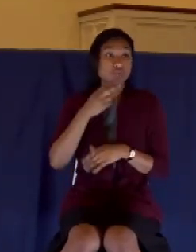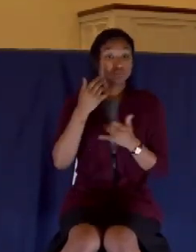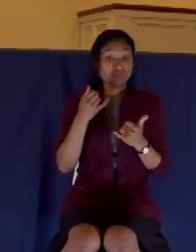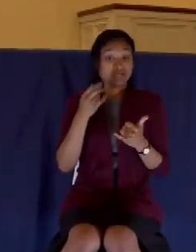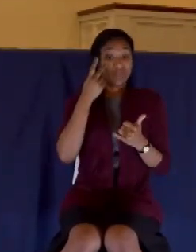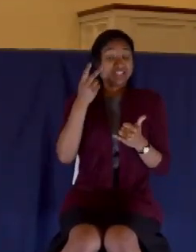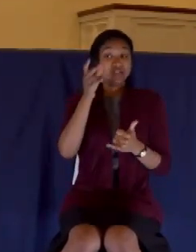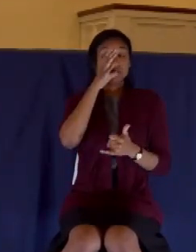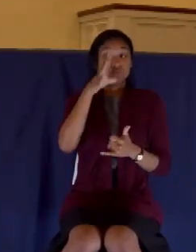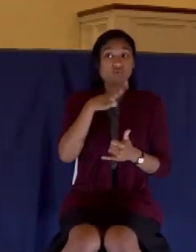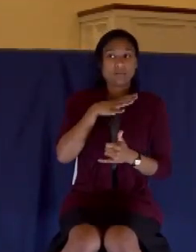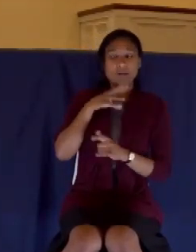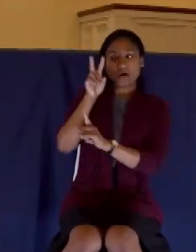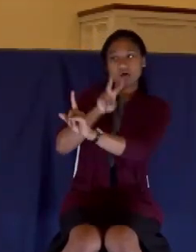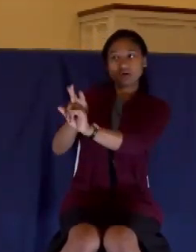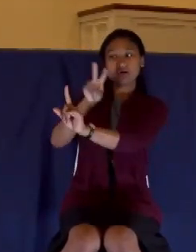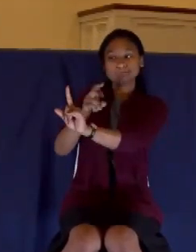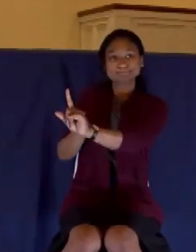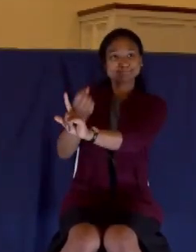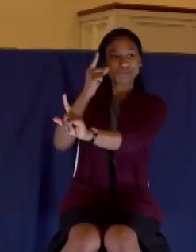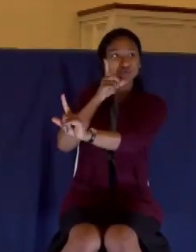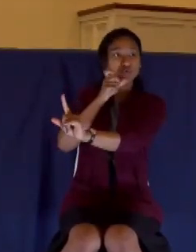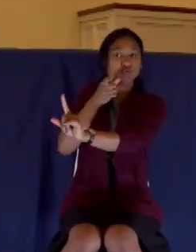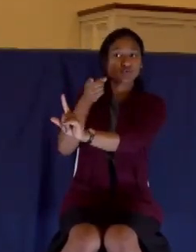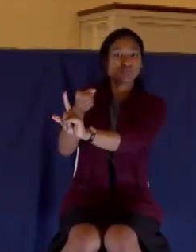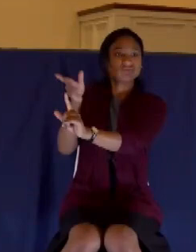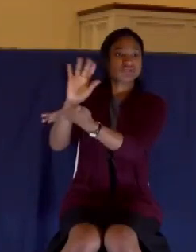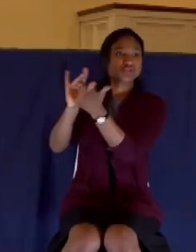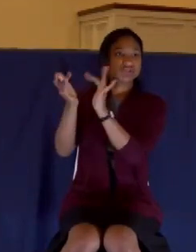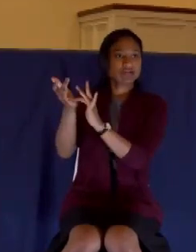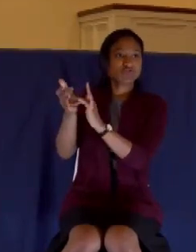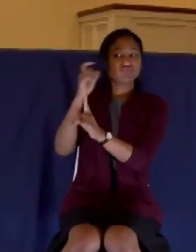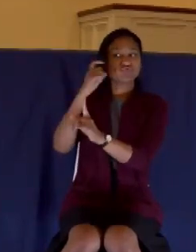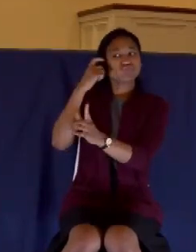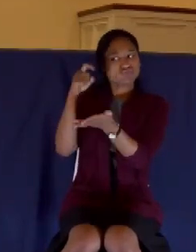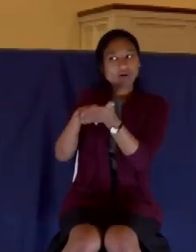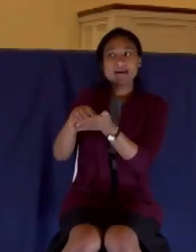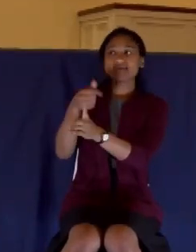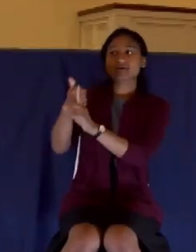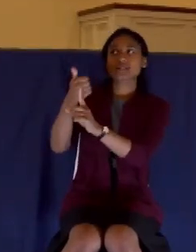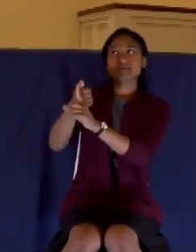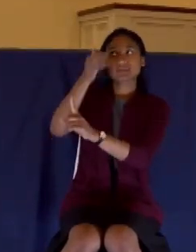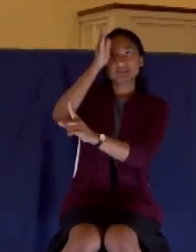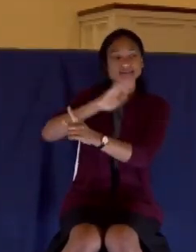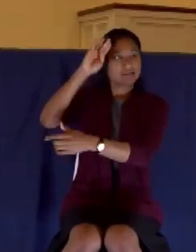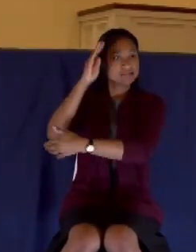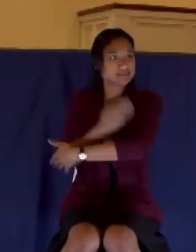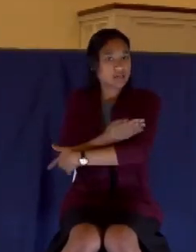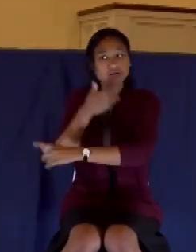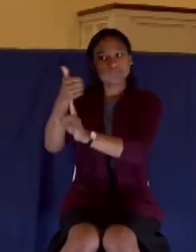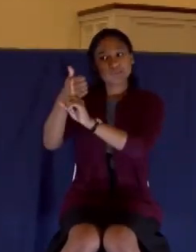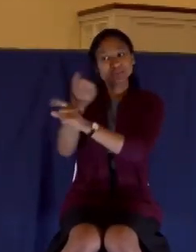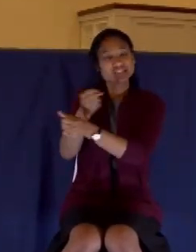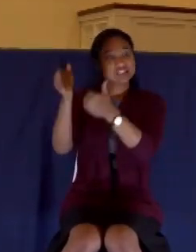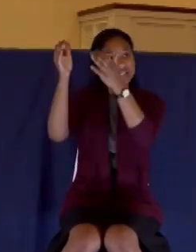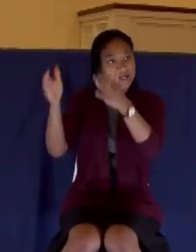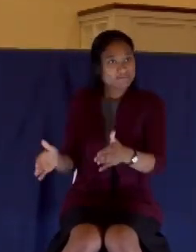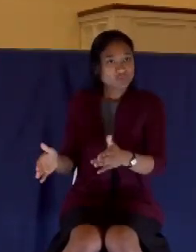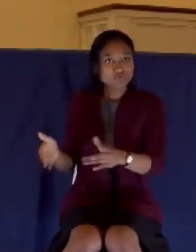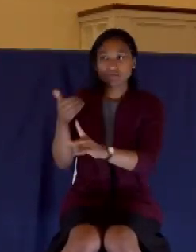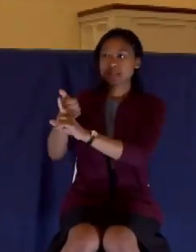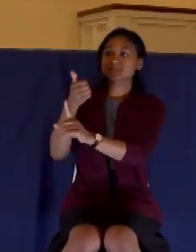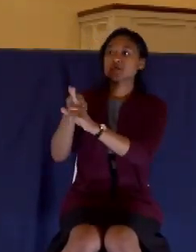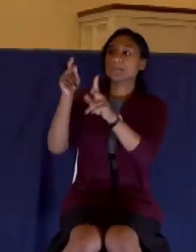sees Jesus for who he is, who sees him as the son of God, the savior, who is the one who would die for